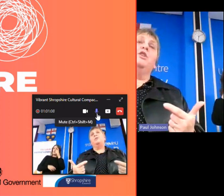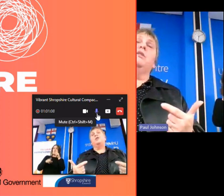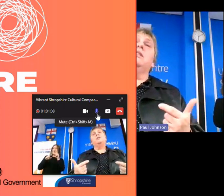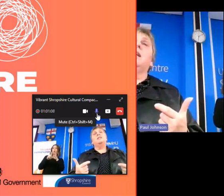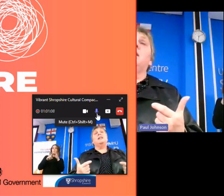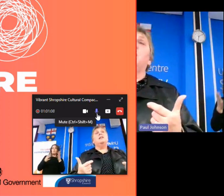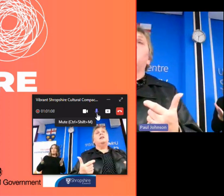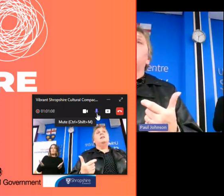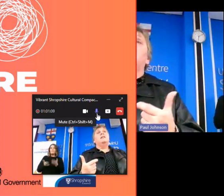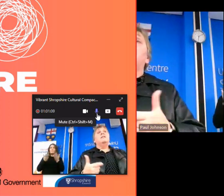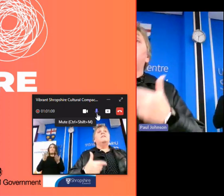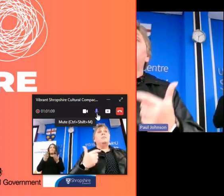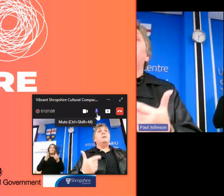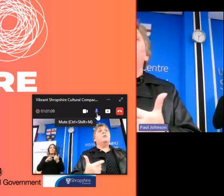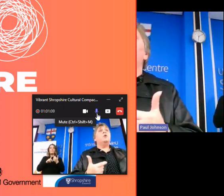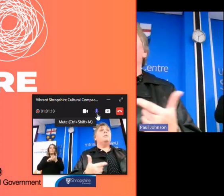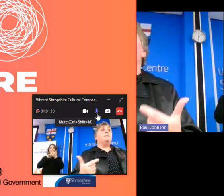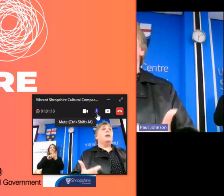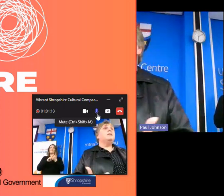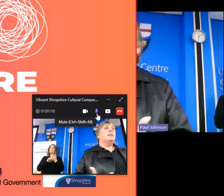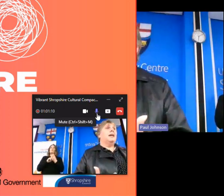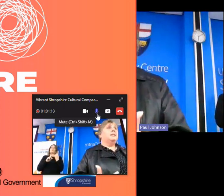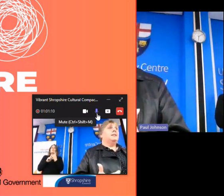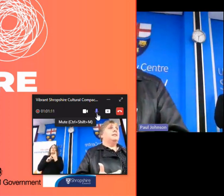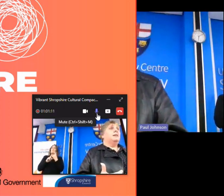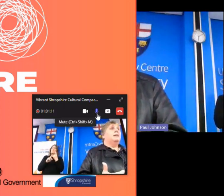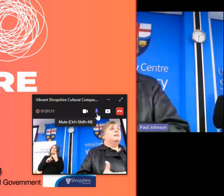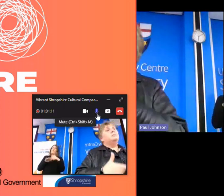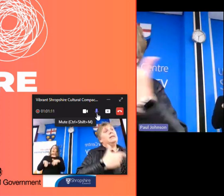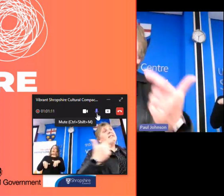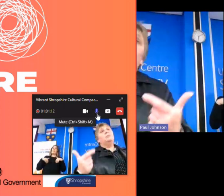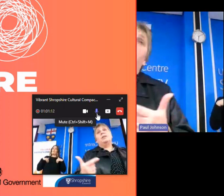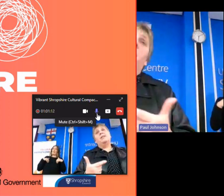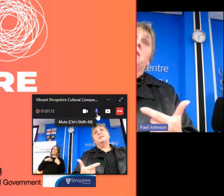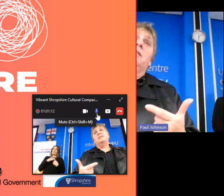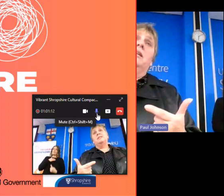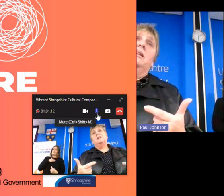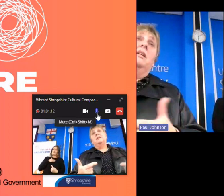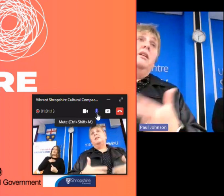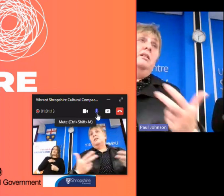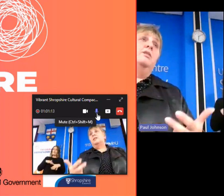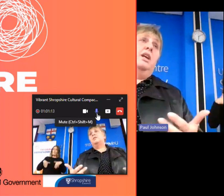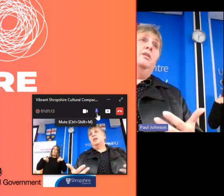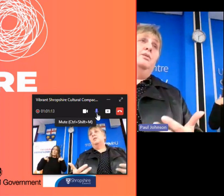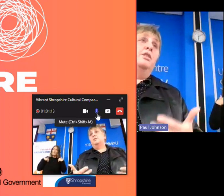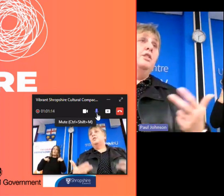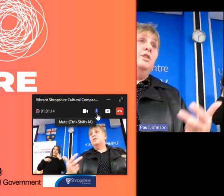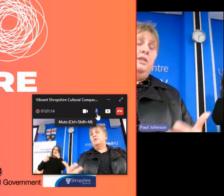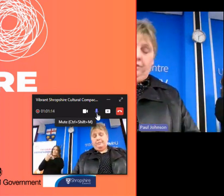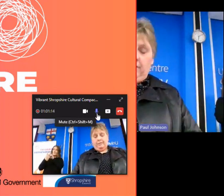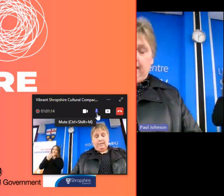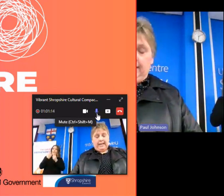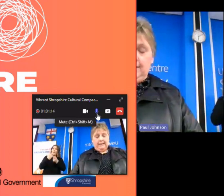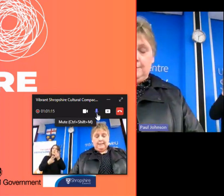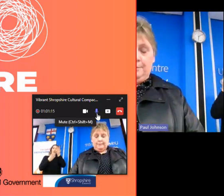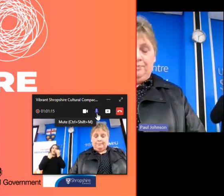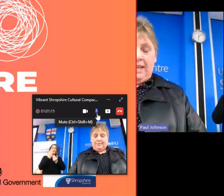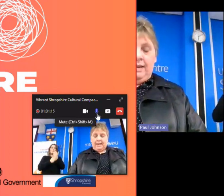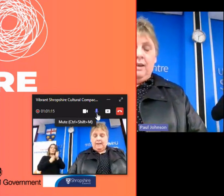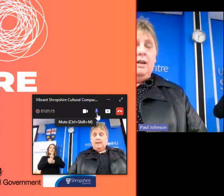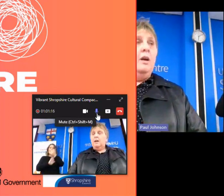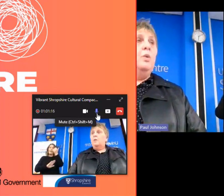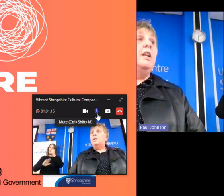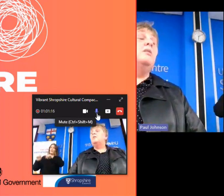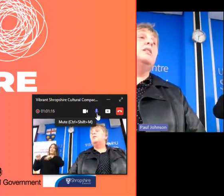offer the opportunity for people who may be isolated to meet up with others learn new skills do different things